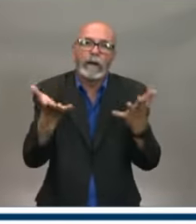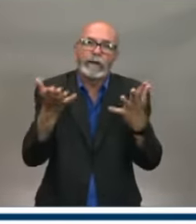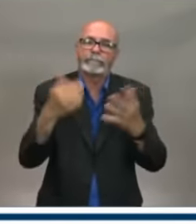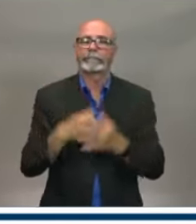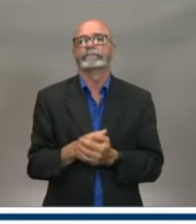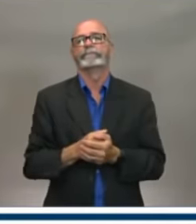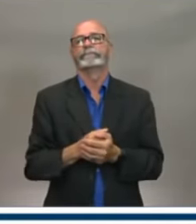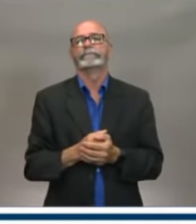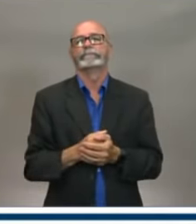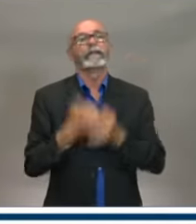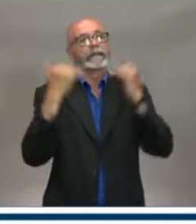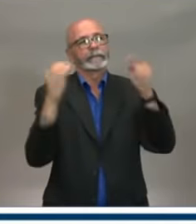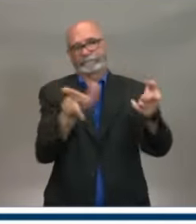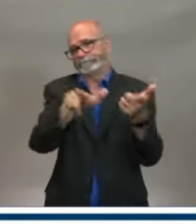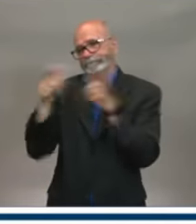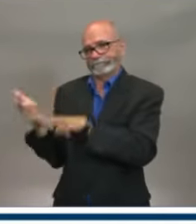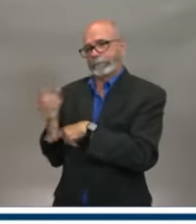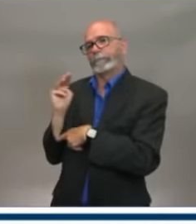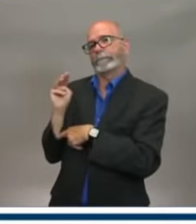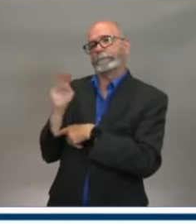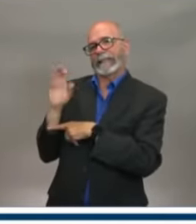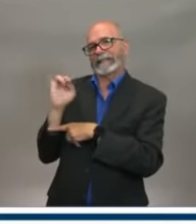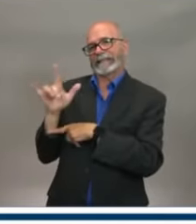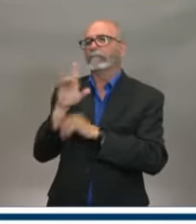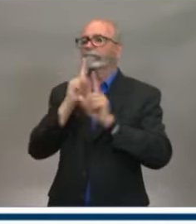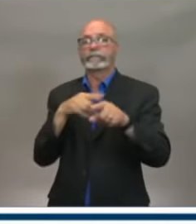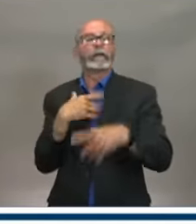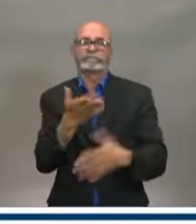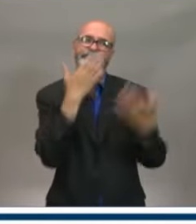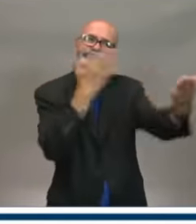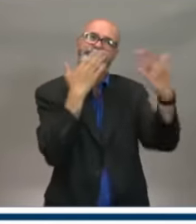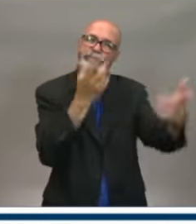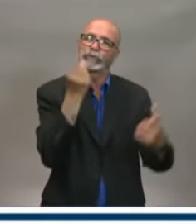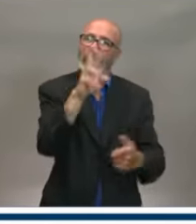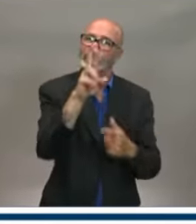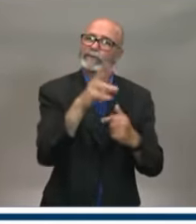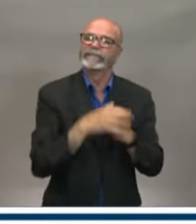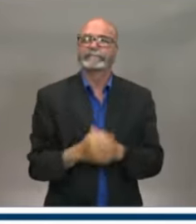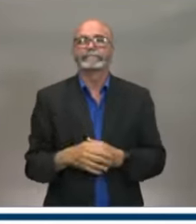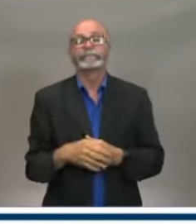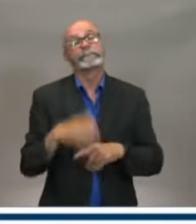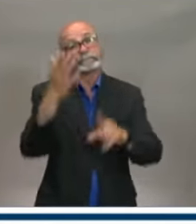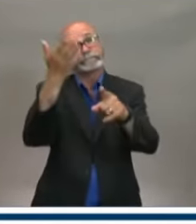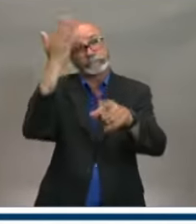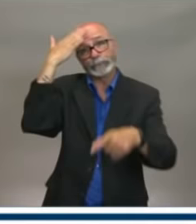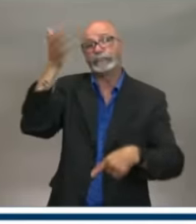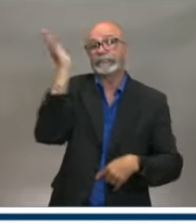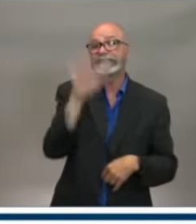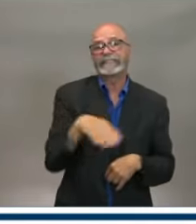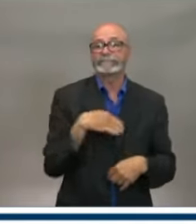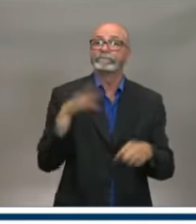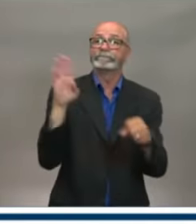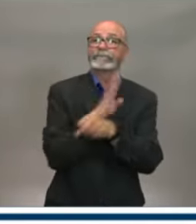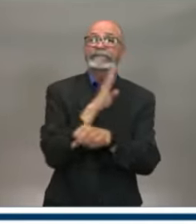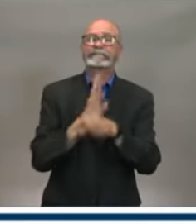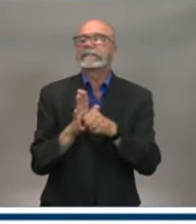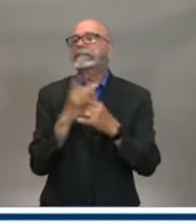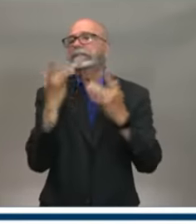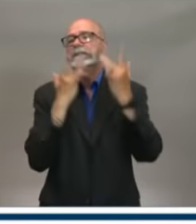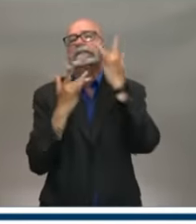much, Dr. Strang. We understand this has been difficult and businesses are hurting and reopening is challenging.